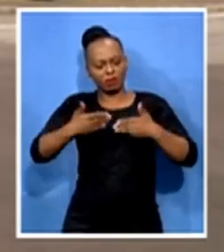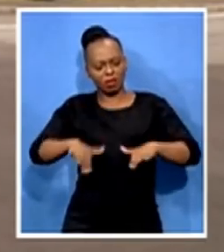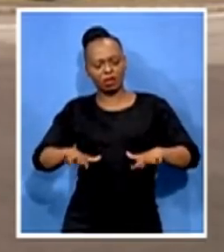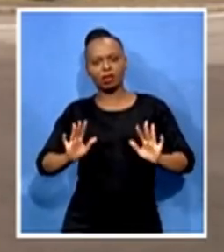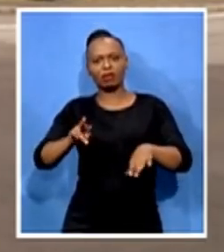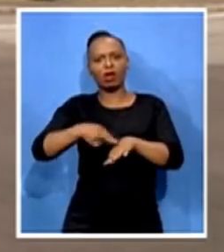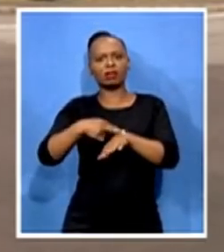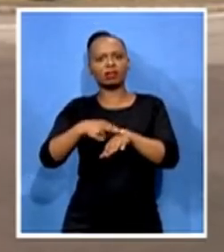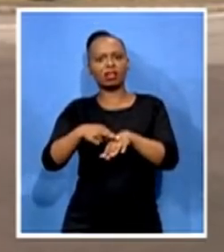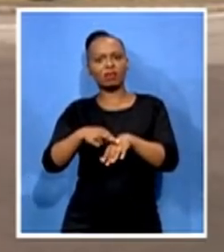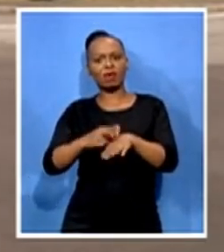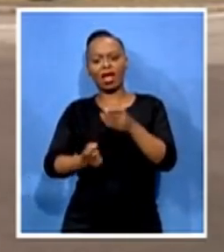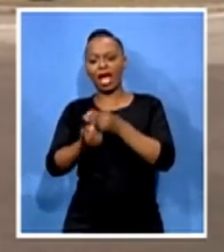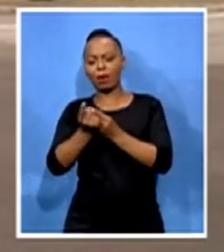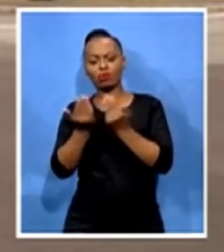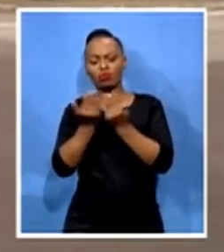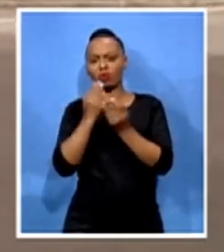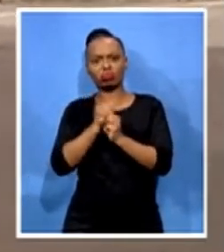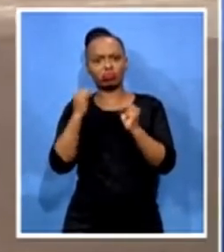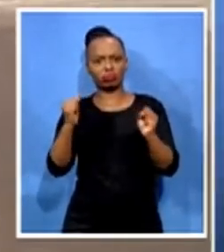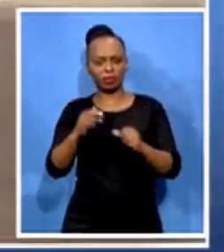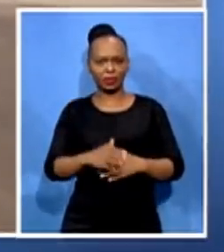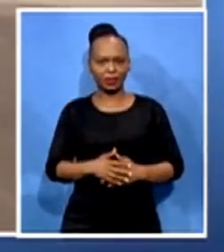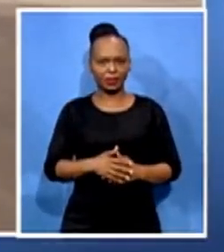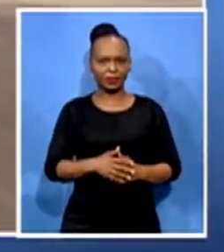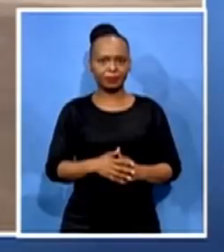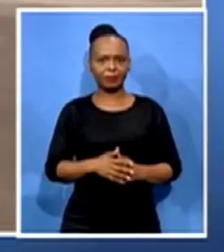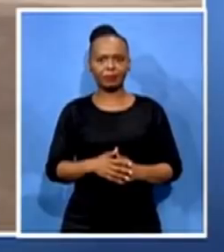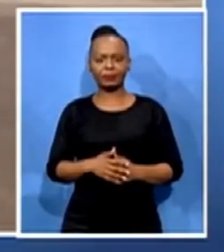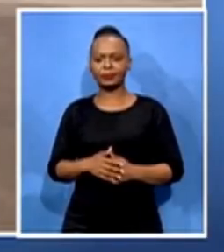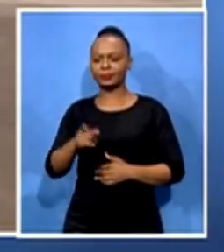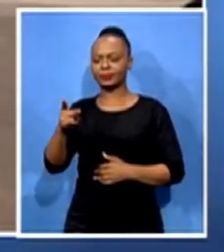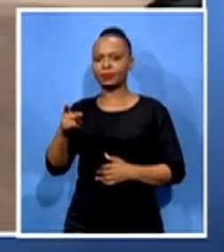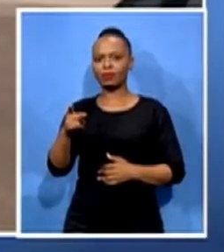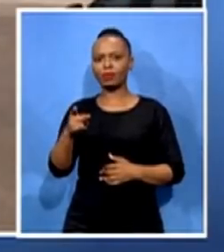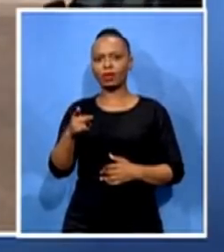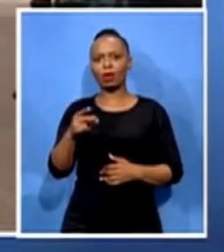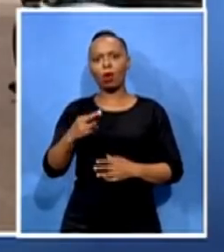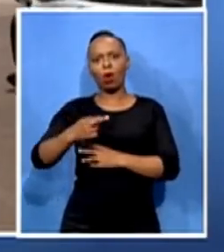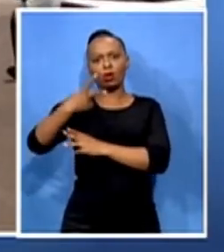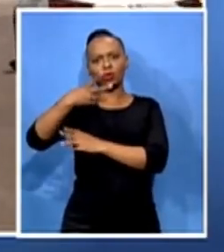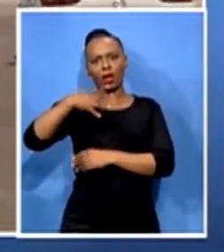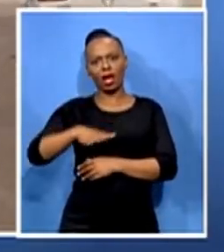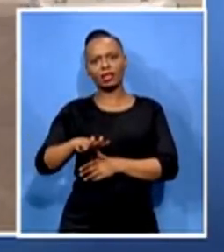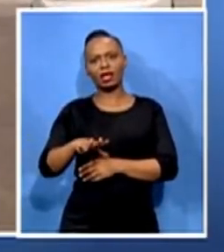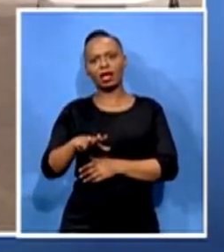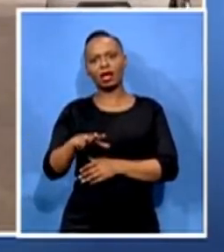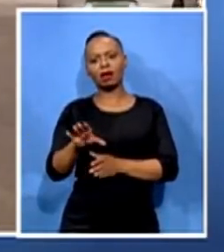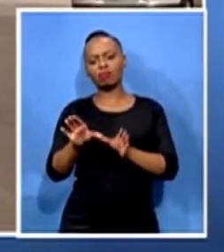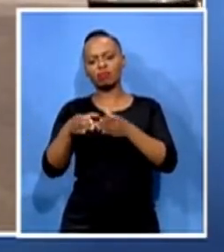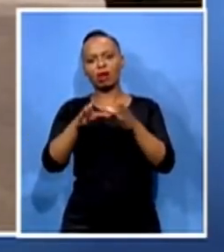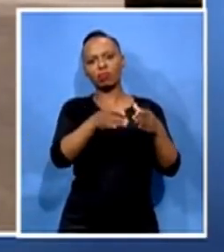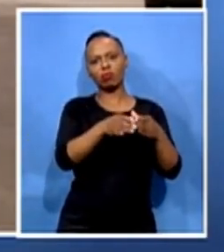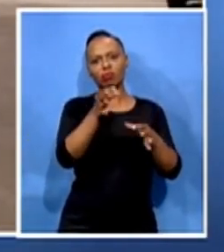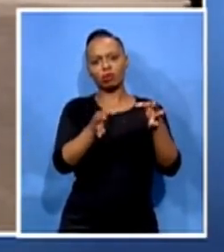Right. Corbyn, you say... So far, we've also had some other parties who have arrived today at the scene. Right. Corbyn, you say that things are much